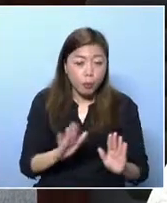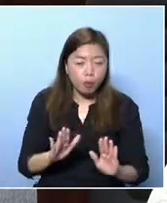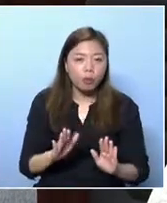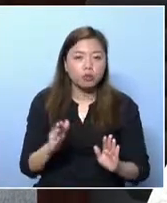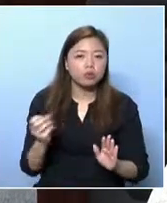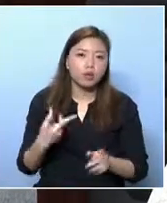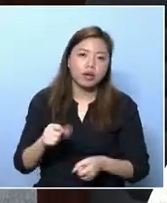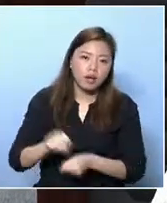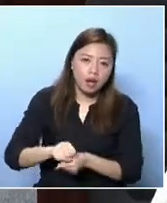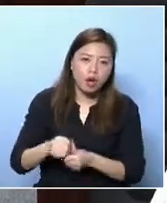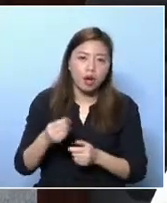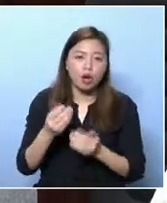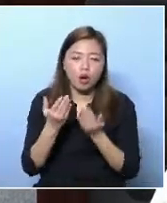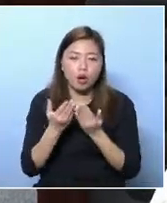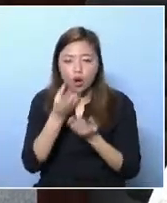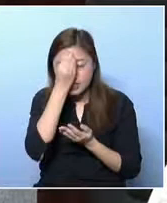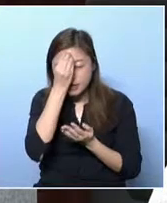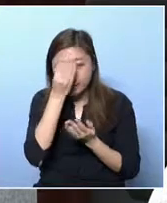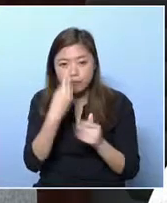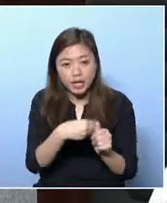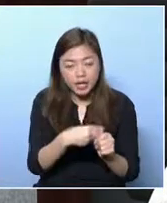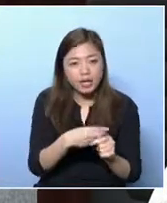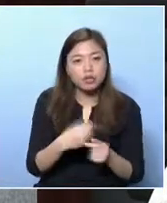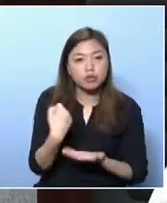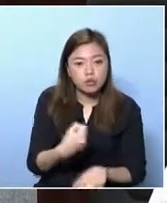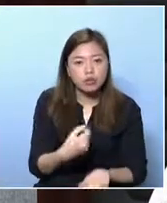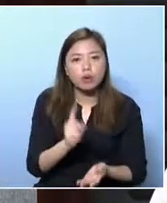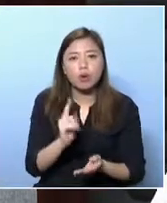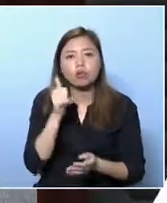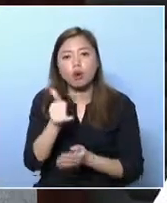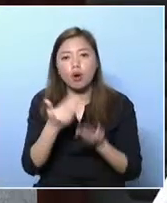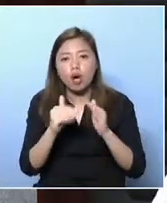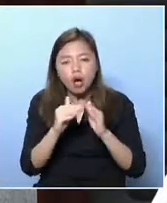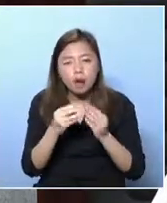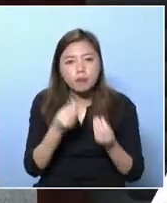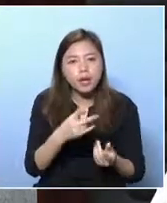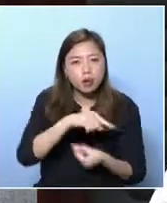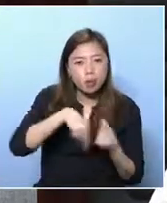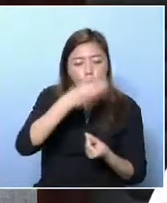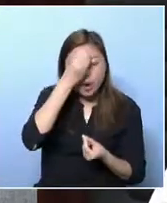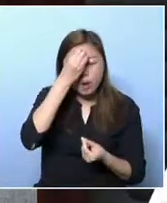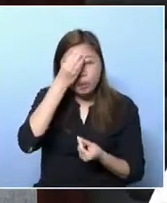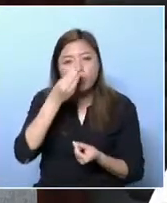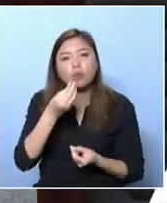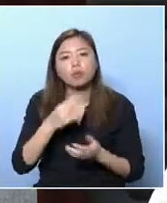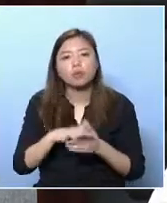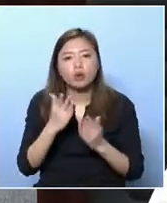example, support for the preschool, the service, and also the